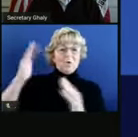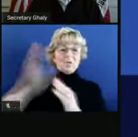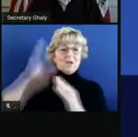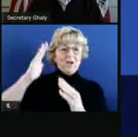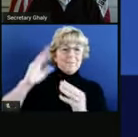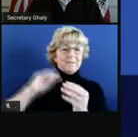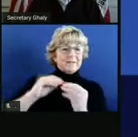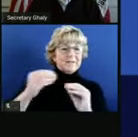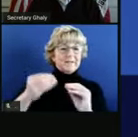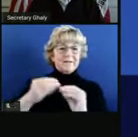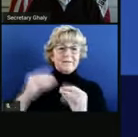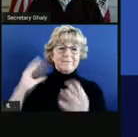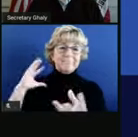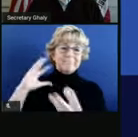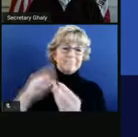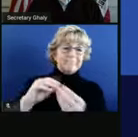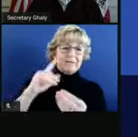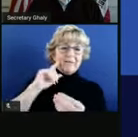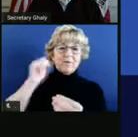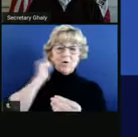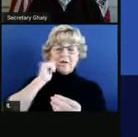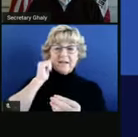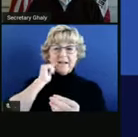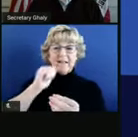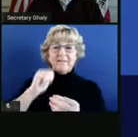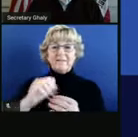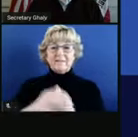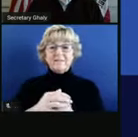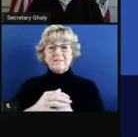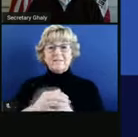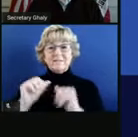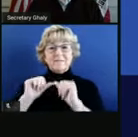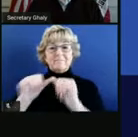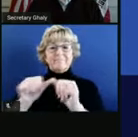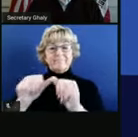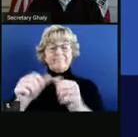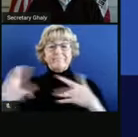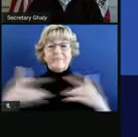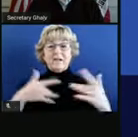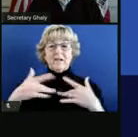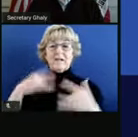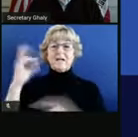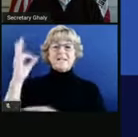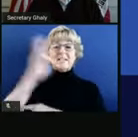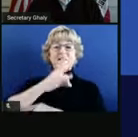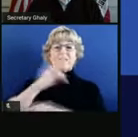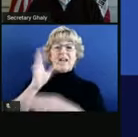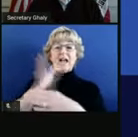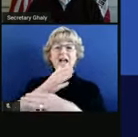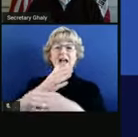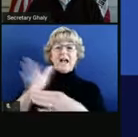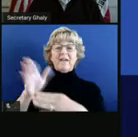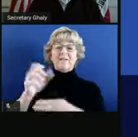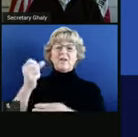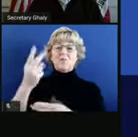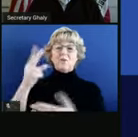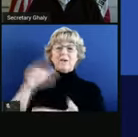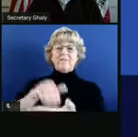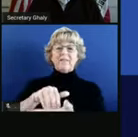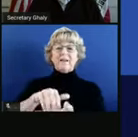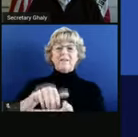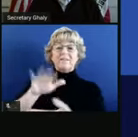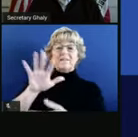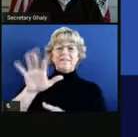our highest daily case number is continued concern. Our seven-day average now over 12,500.